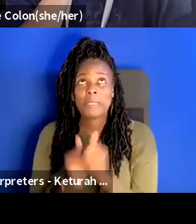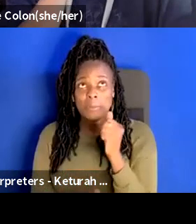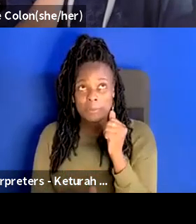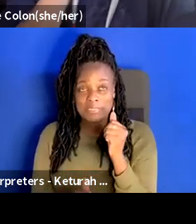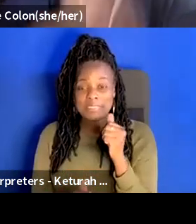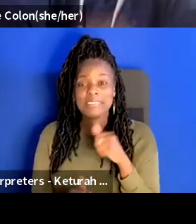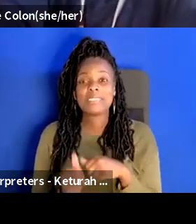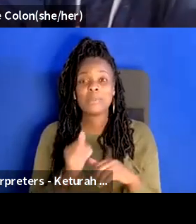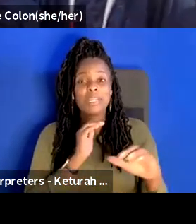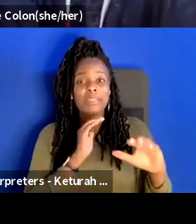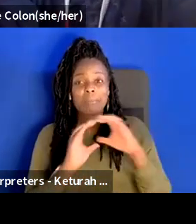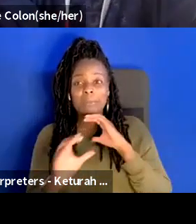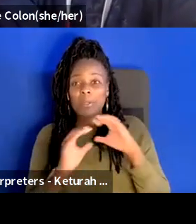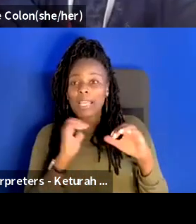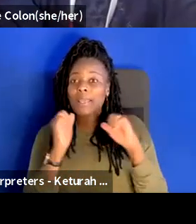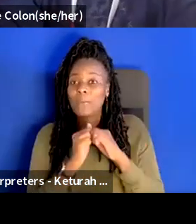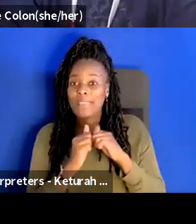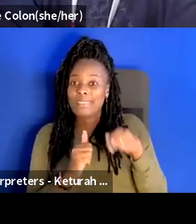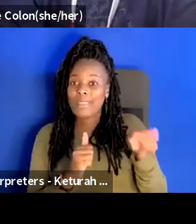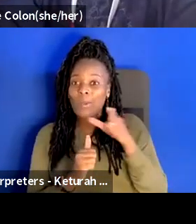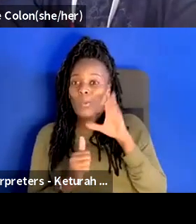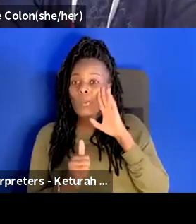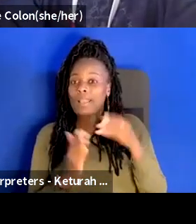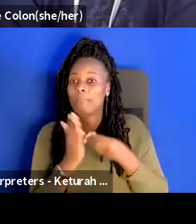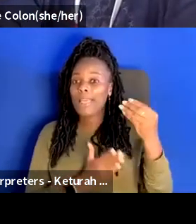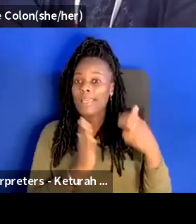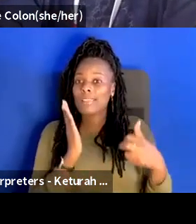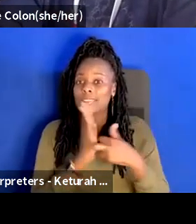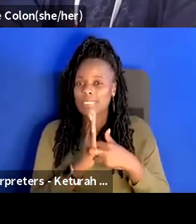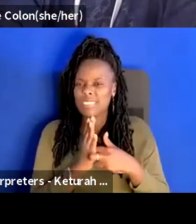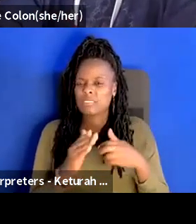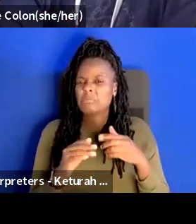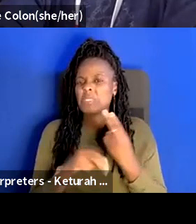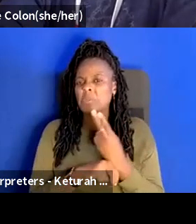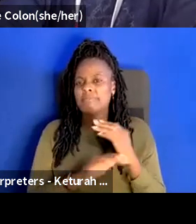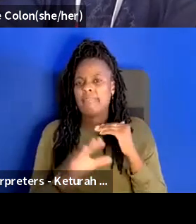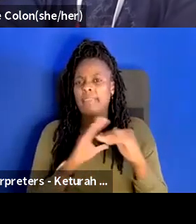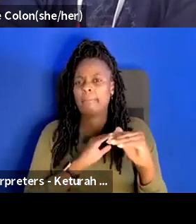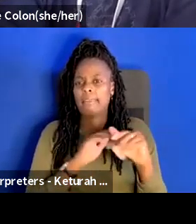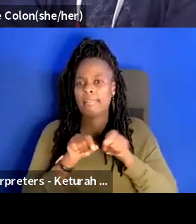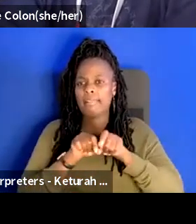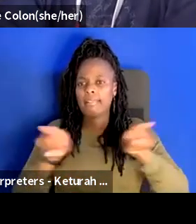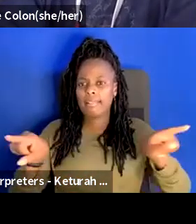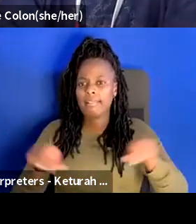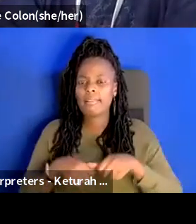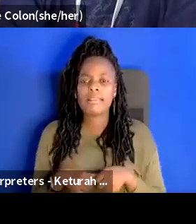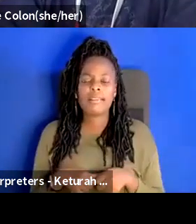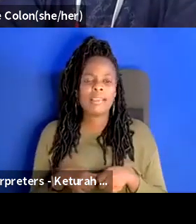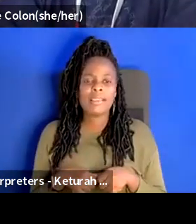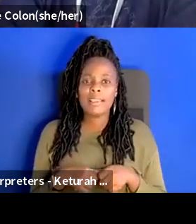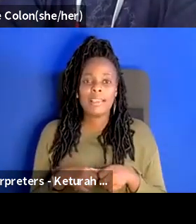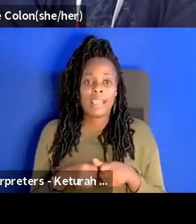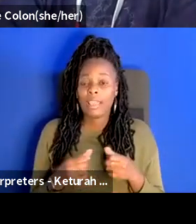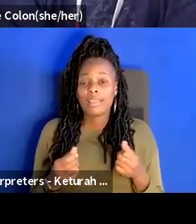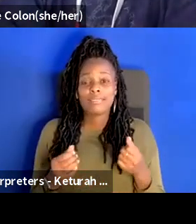them to ticket buyers via email um and uh you know coming back to what i said right at the